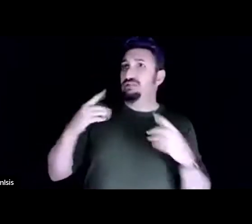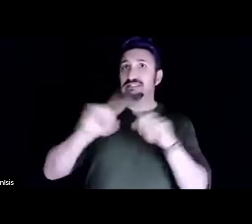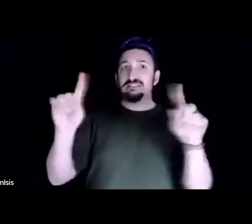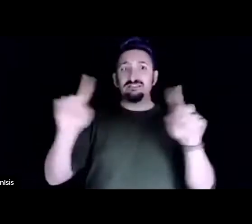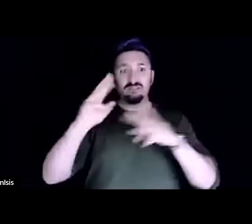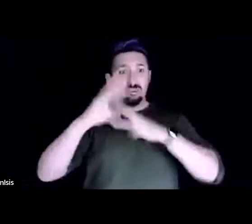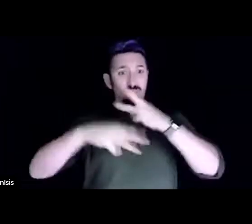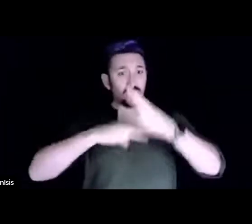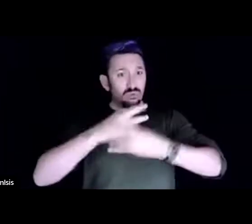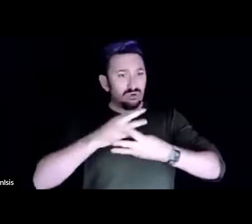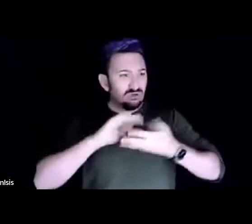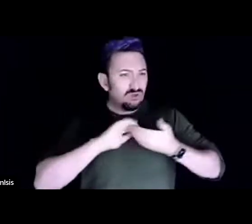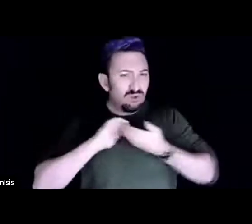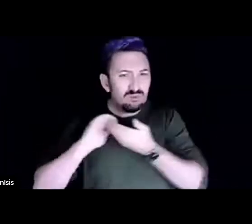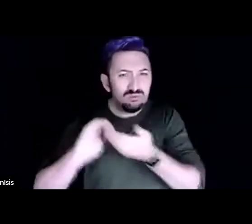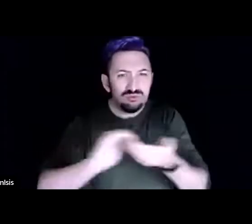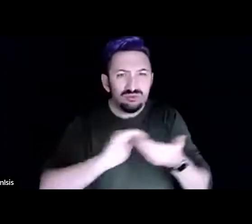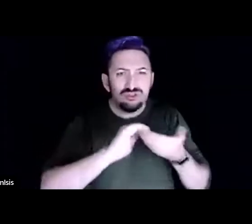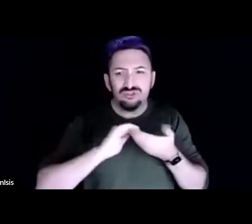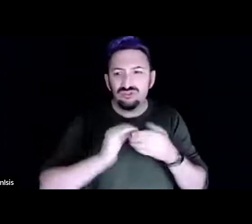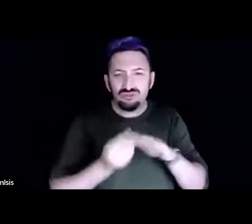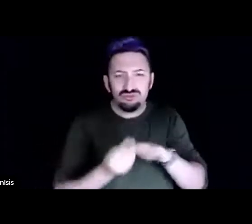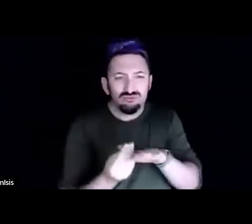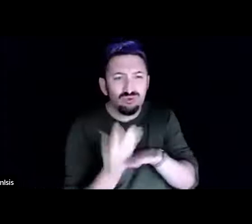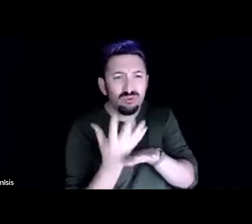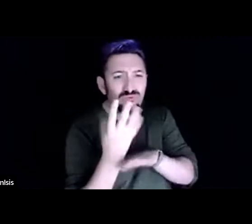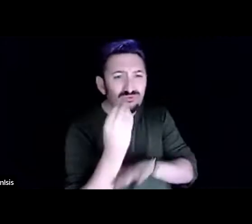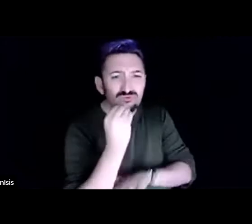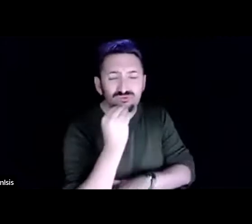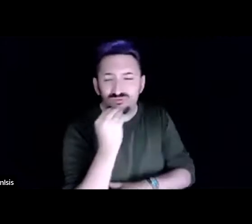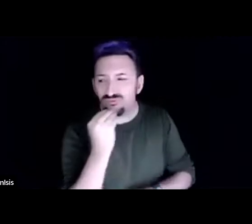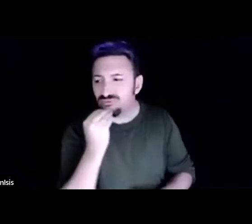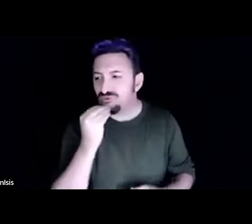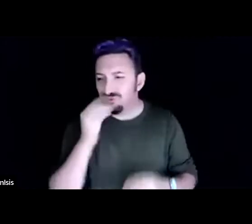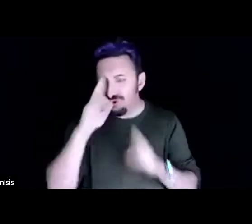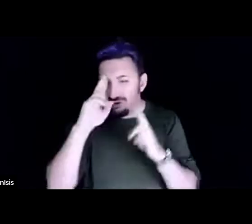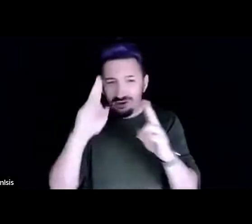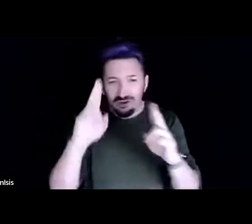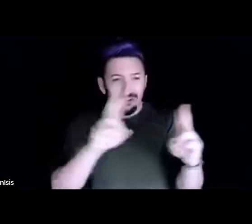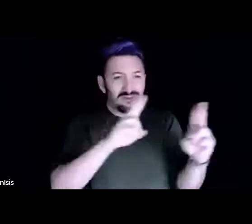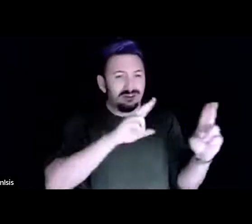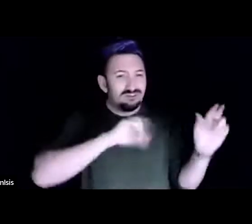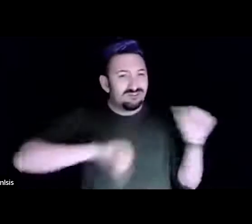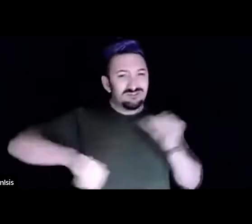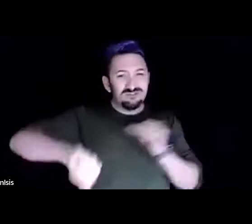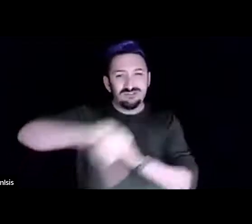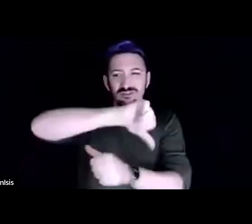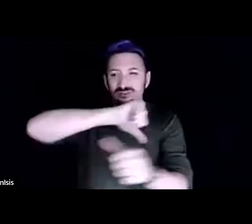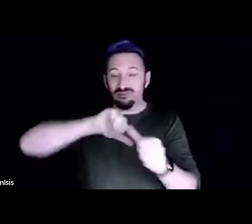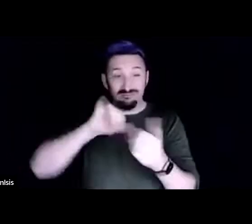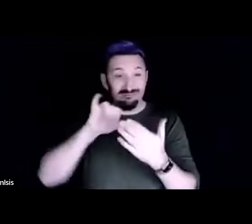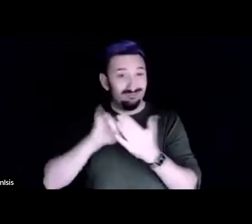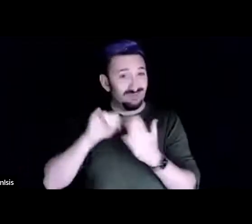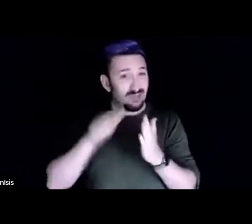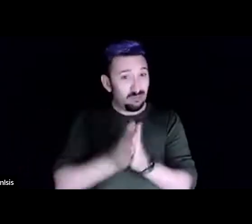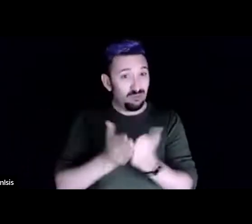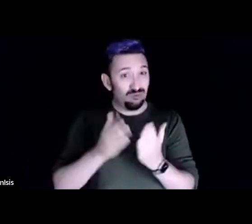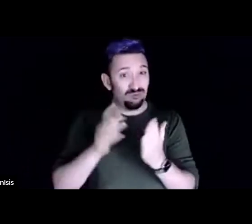are growing food and honoring each other's diversity. And that book was written almost